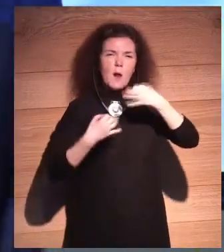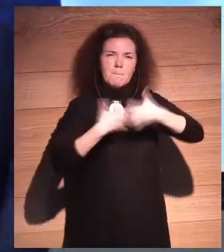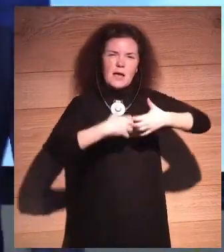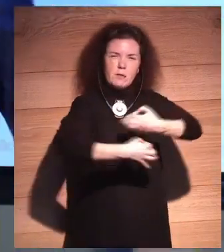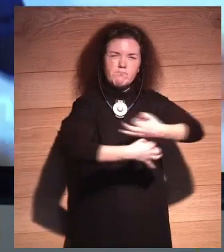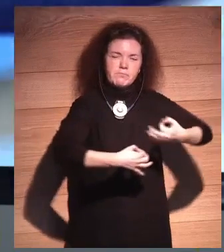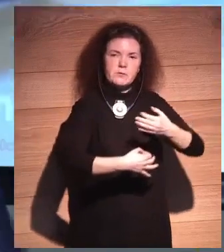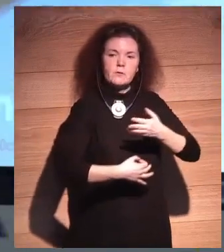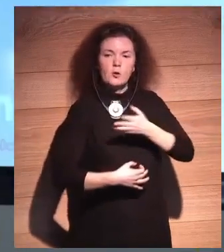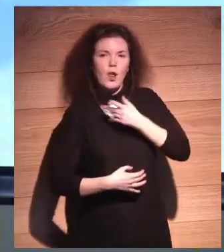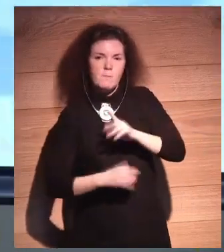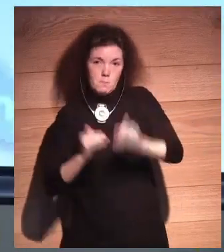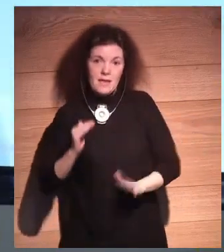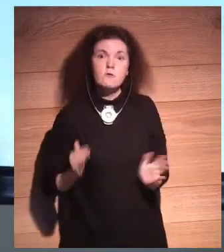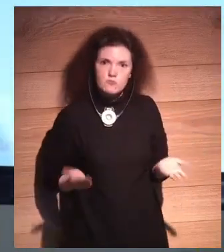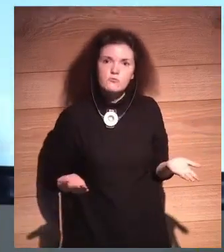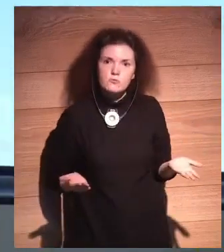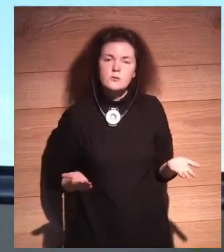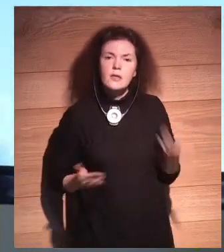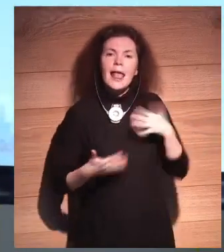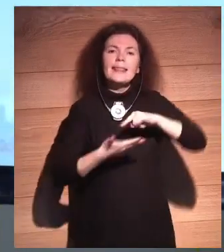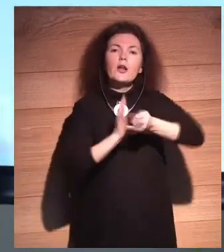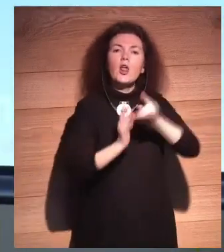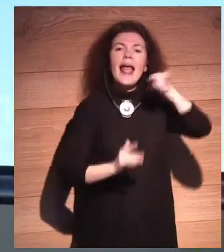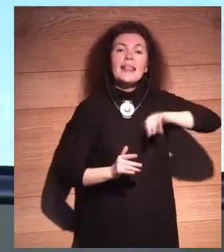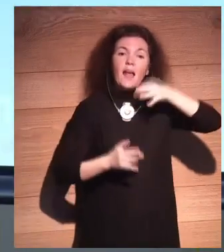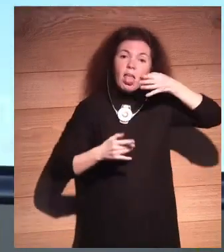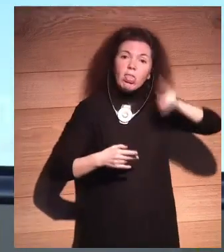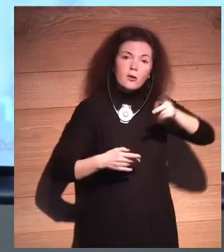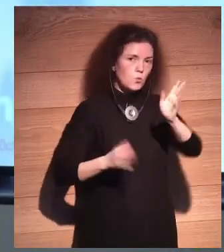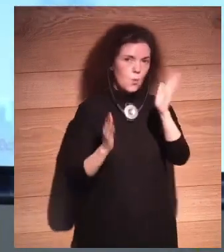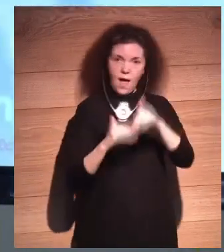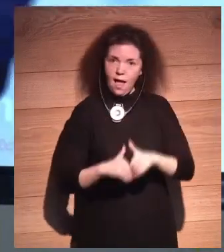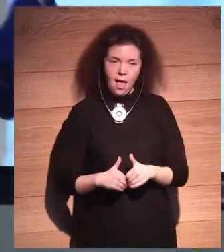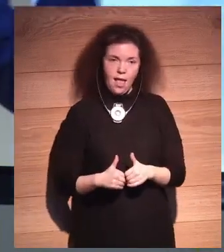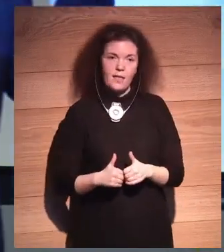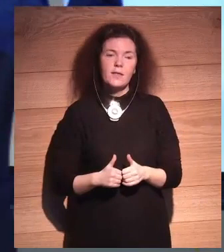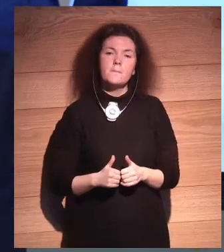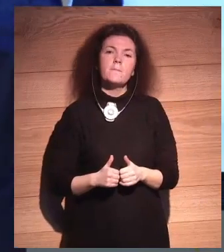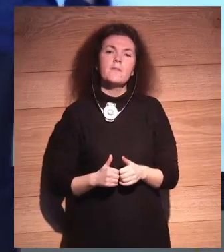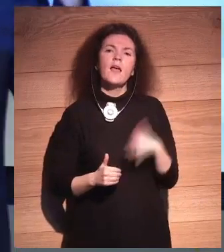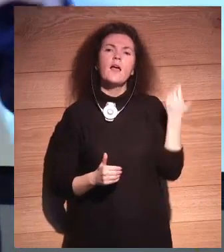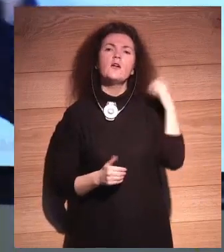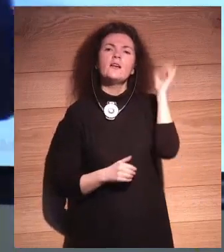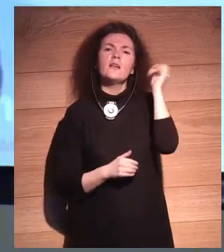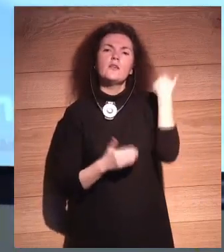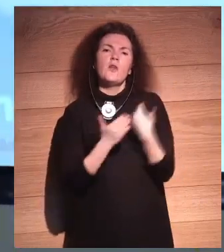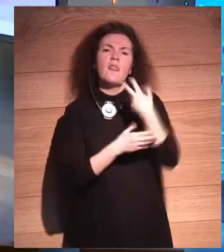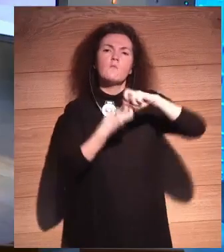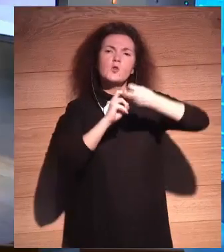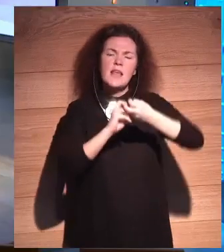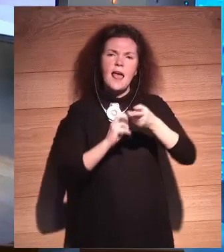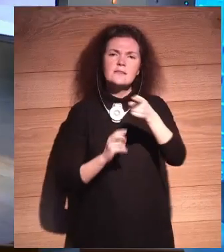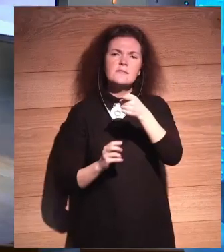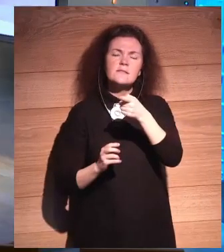ethics. So Tim Cook, the CEO of Apple, spoke in Brussels a couple days ago about digital